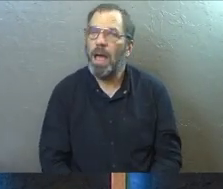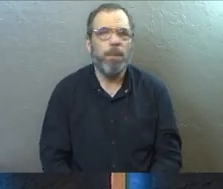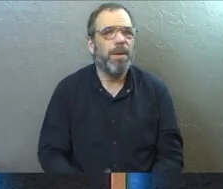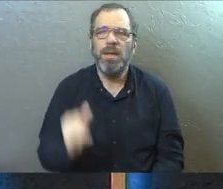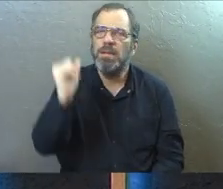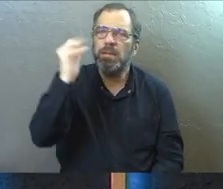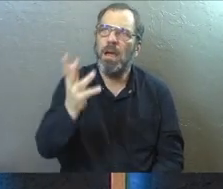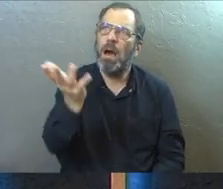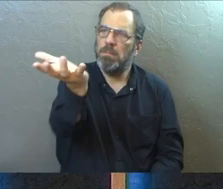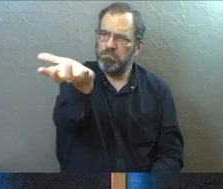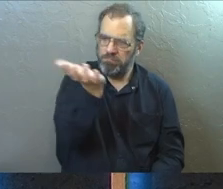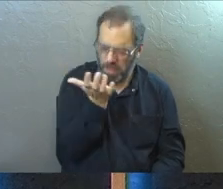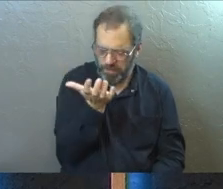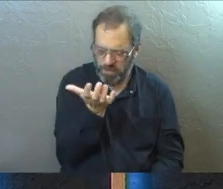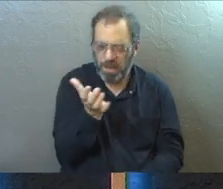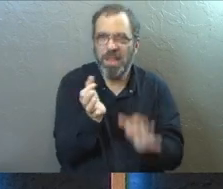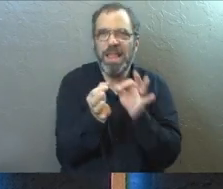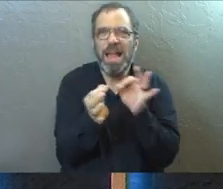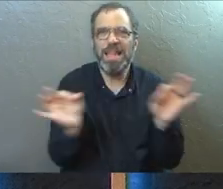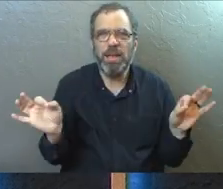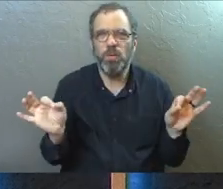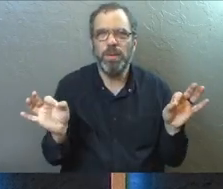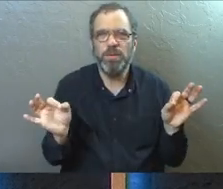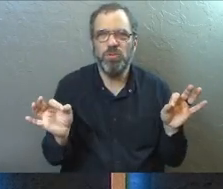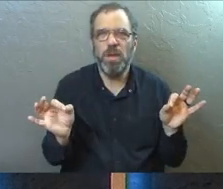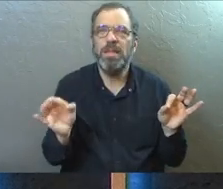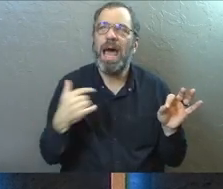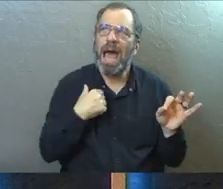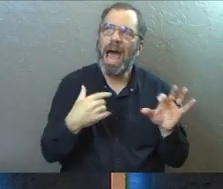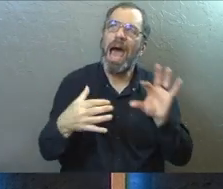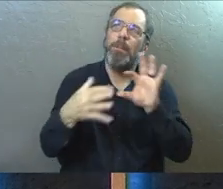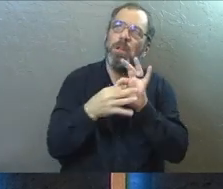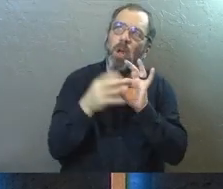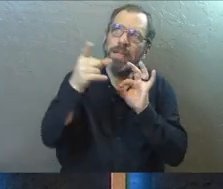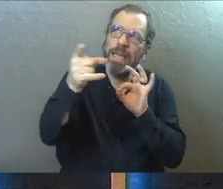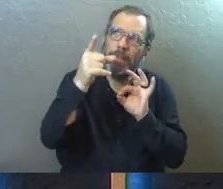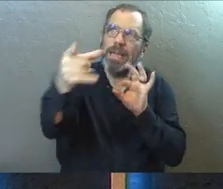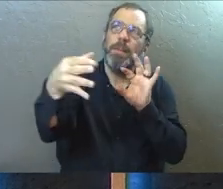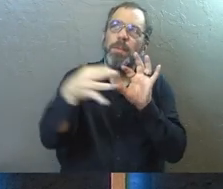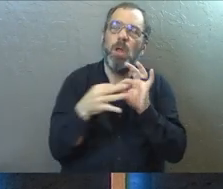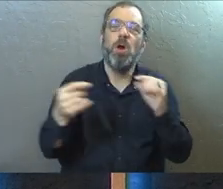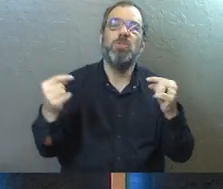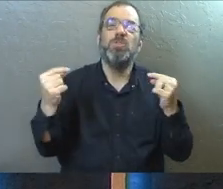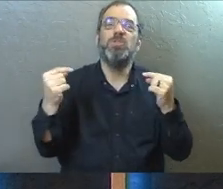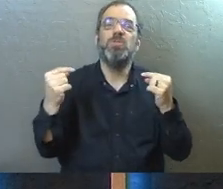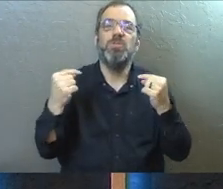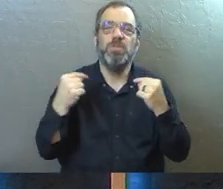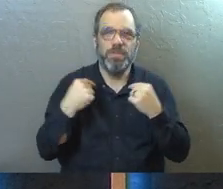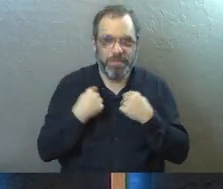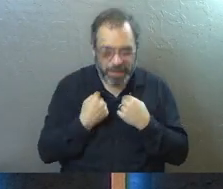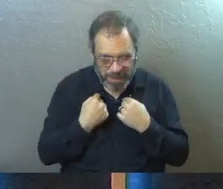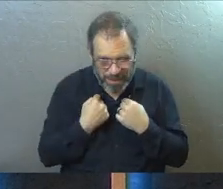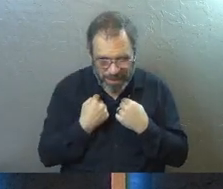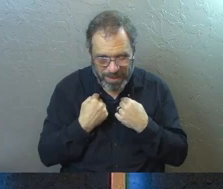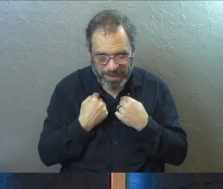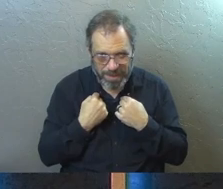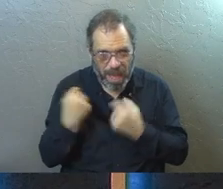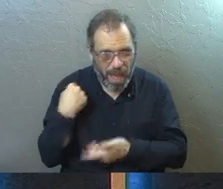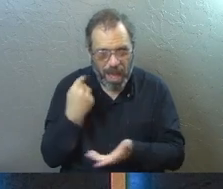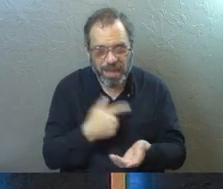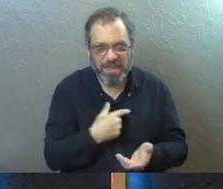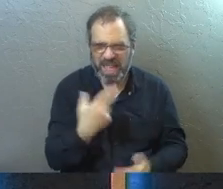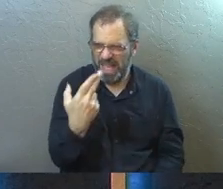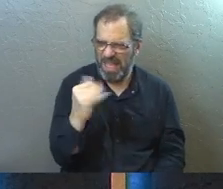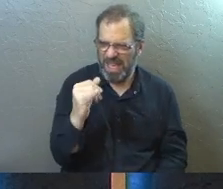But God offers us that language. That we would belong to him and that he himself would belong to us.